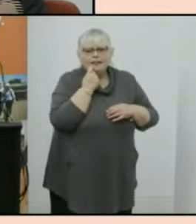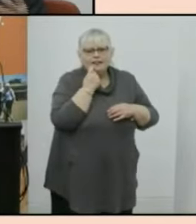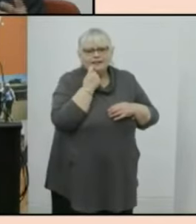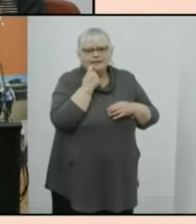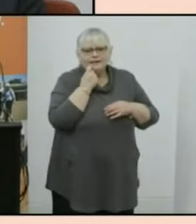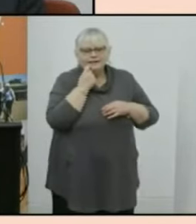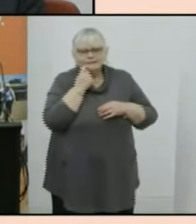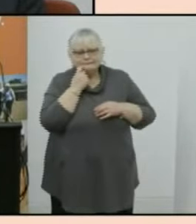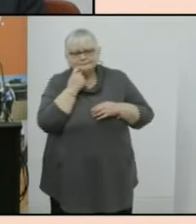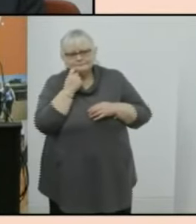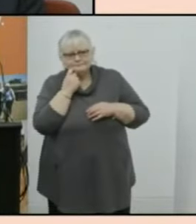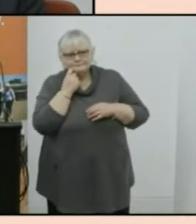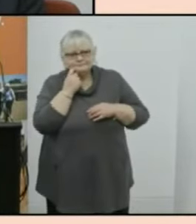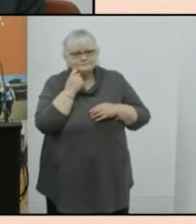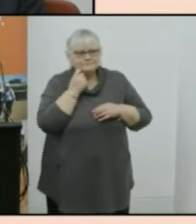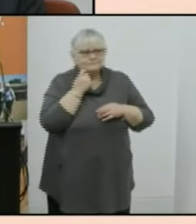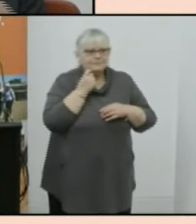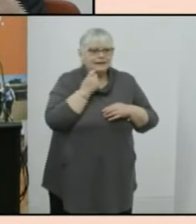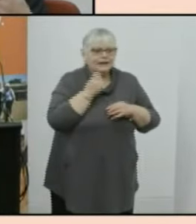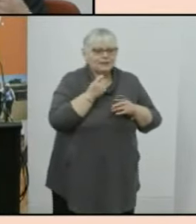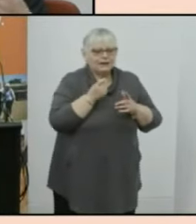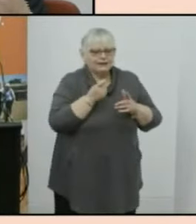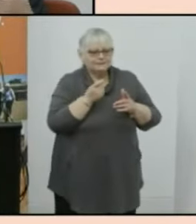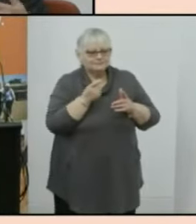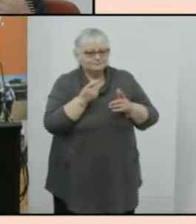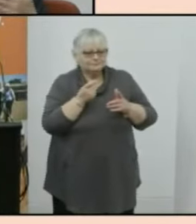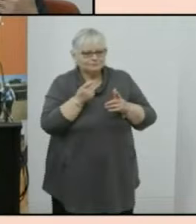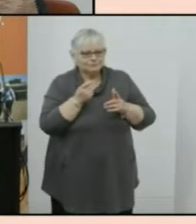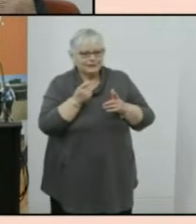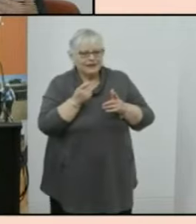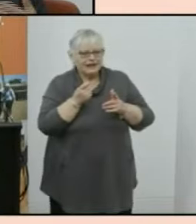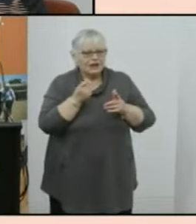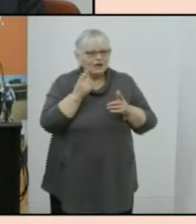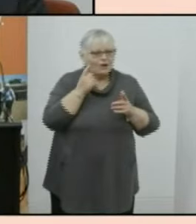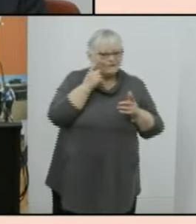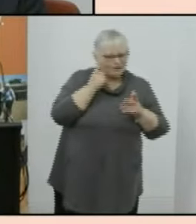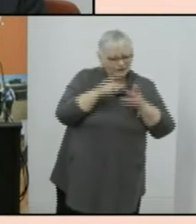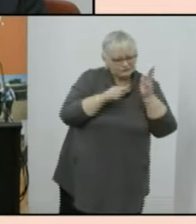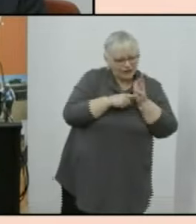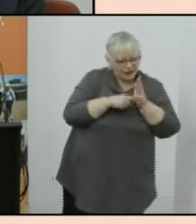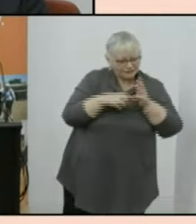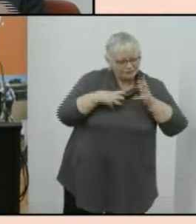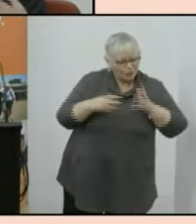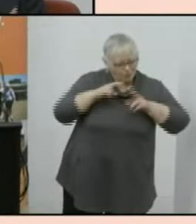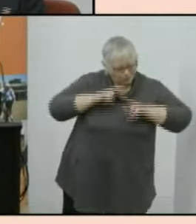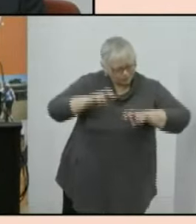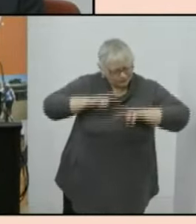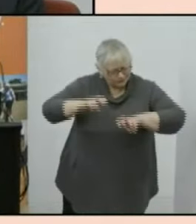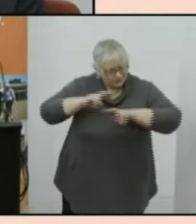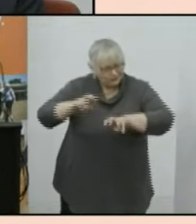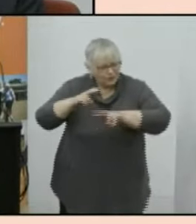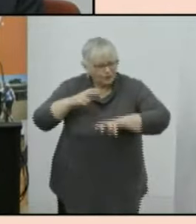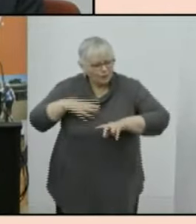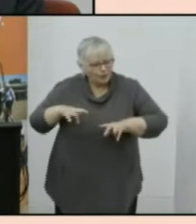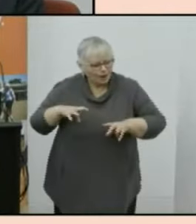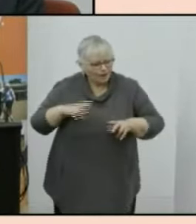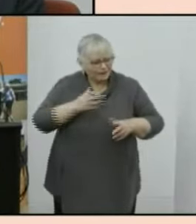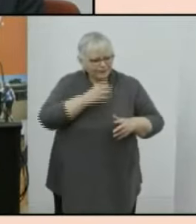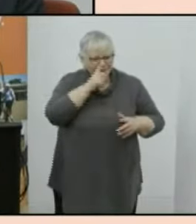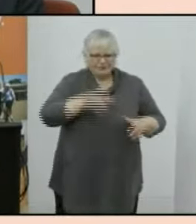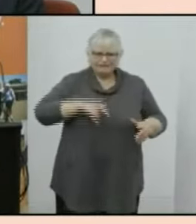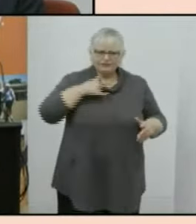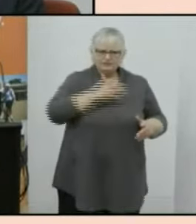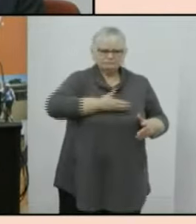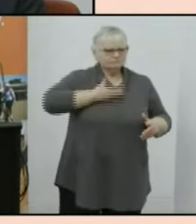repay a lot of research to actually think find out about why it is that more people are feeling comfortable